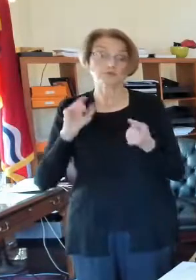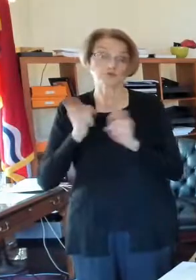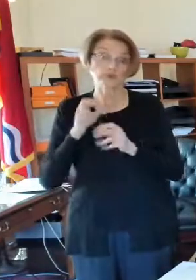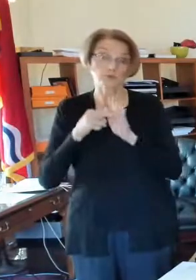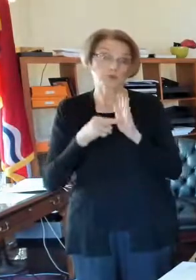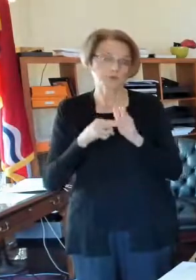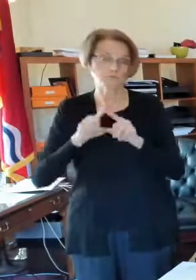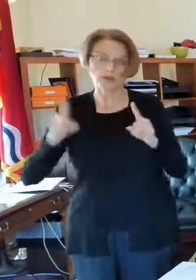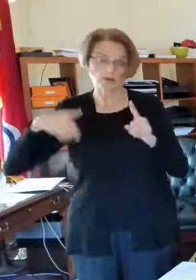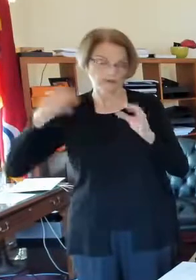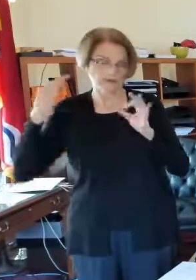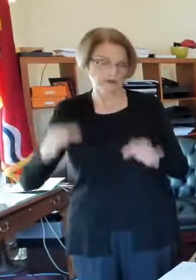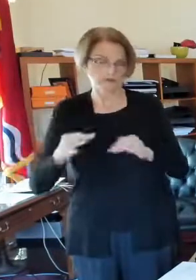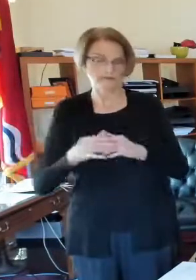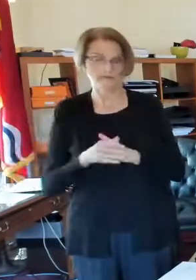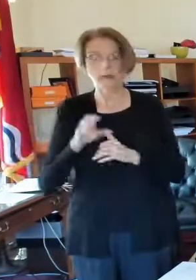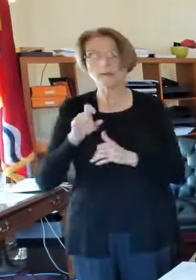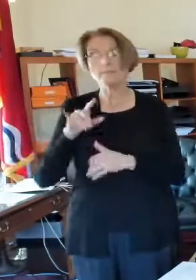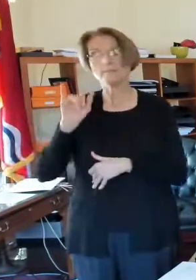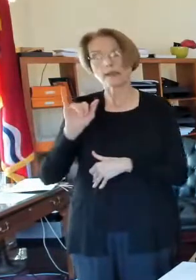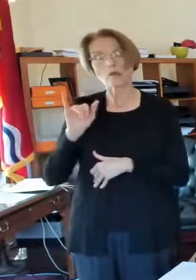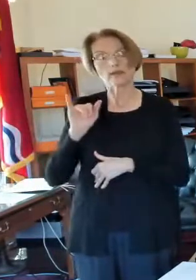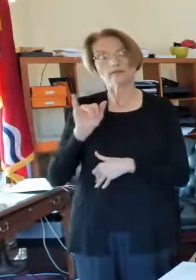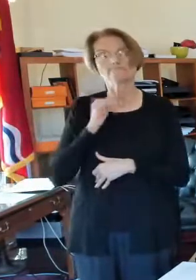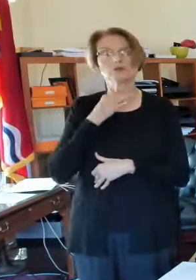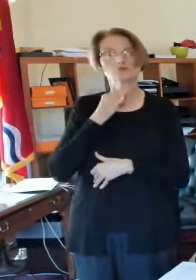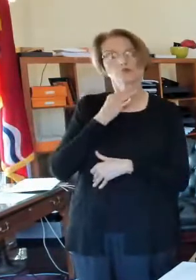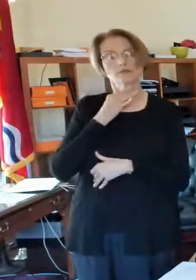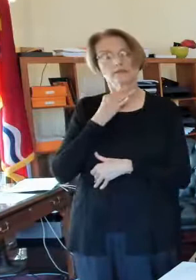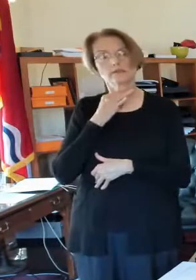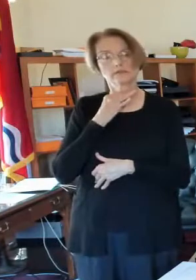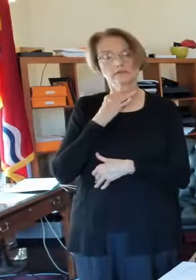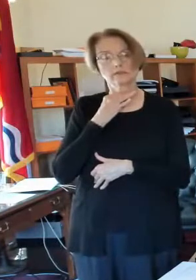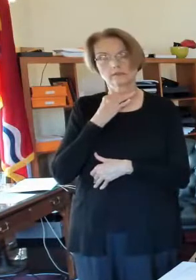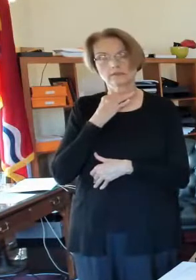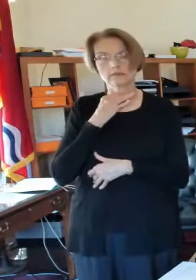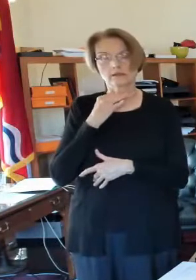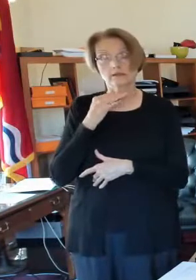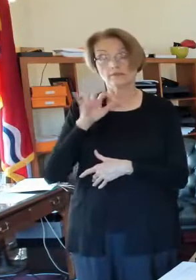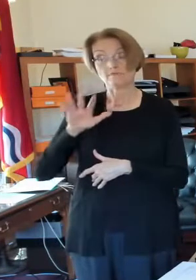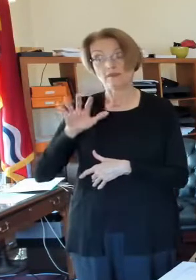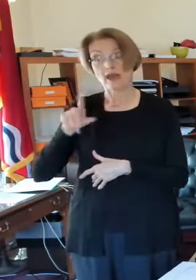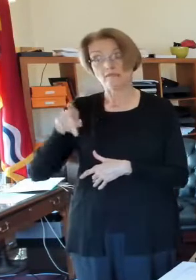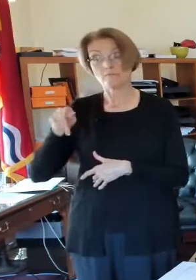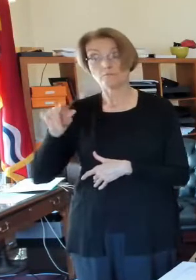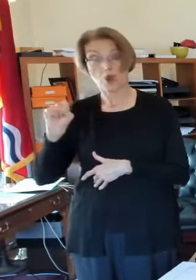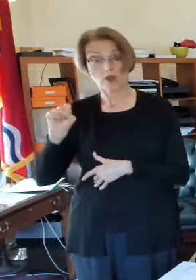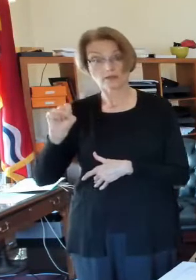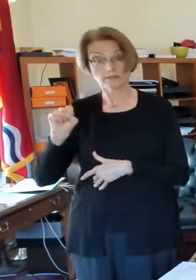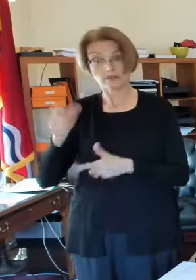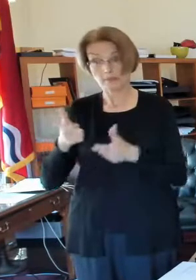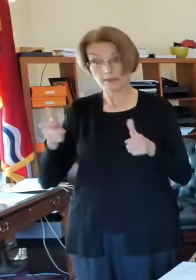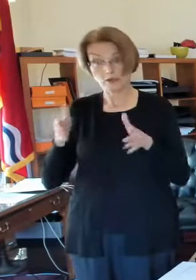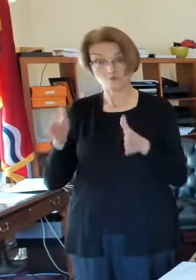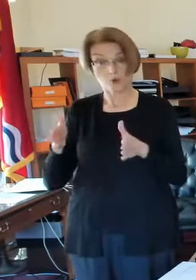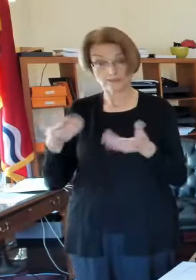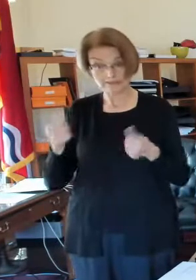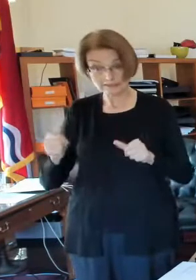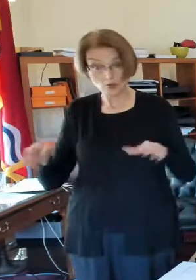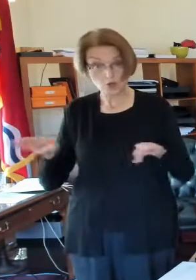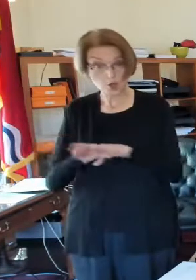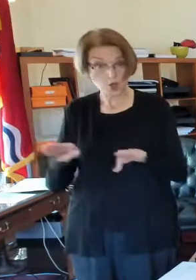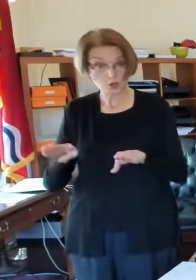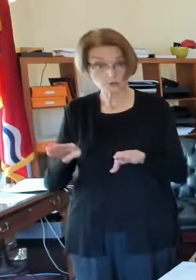Mary would like to know the status of the major roads in our five parks. Are they closed still